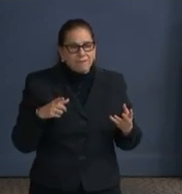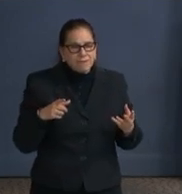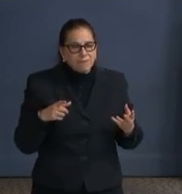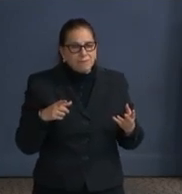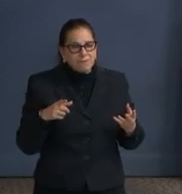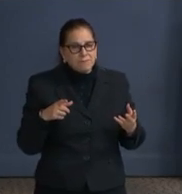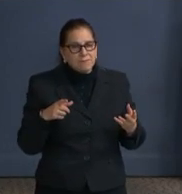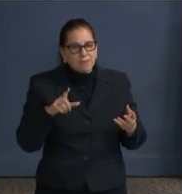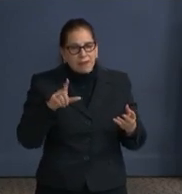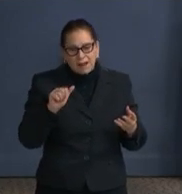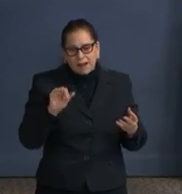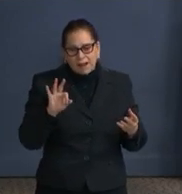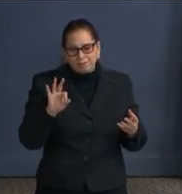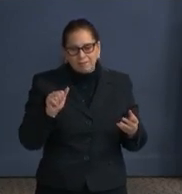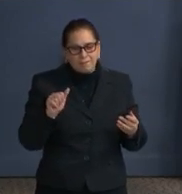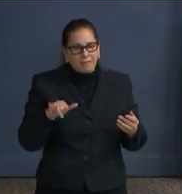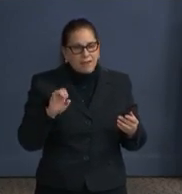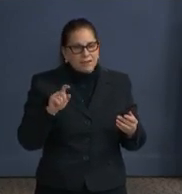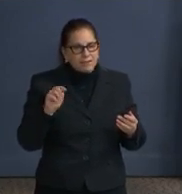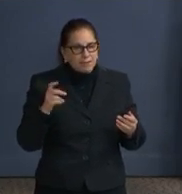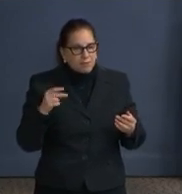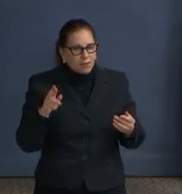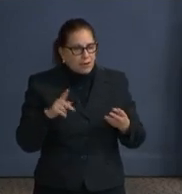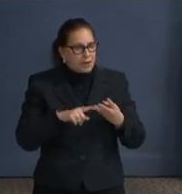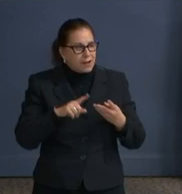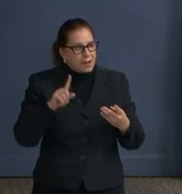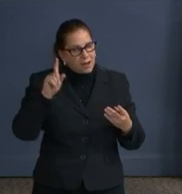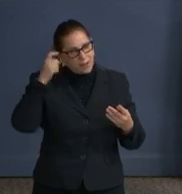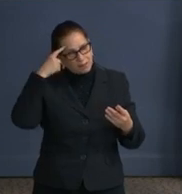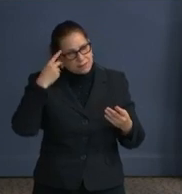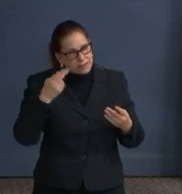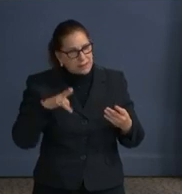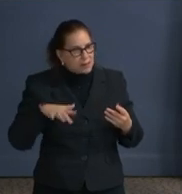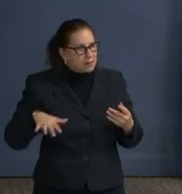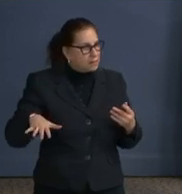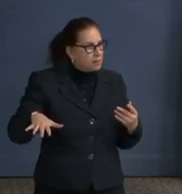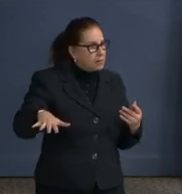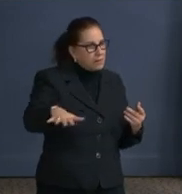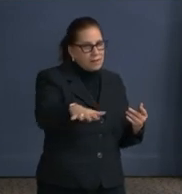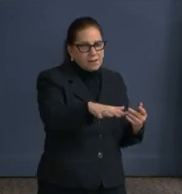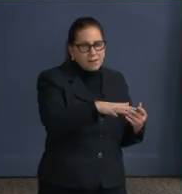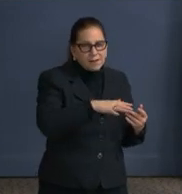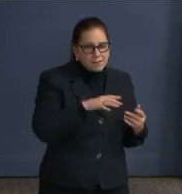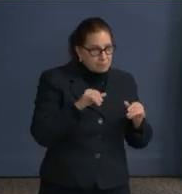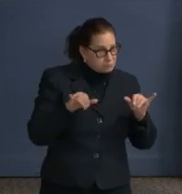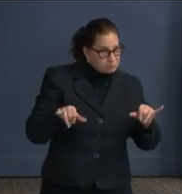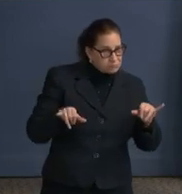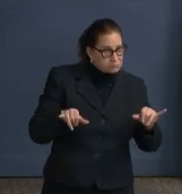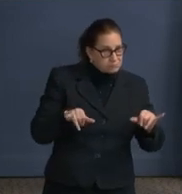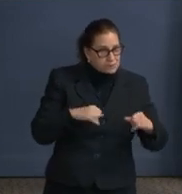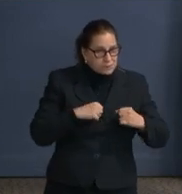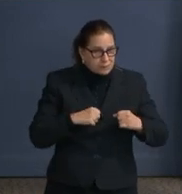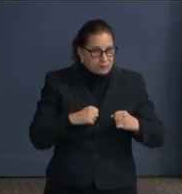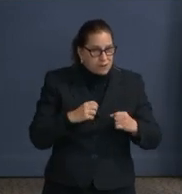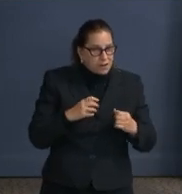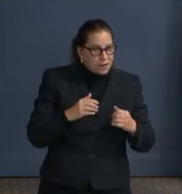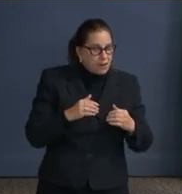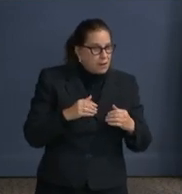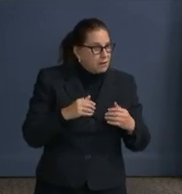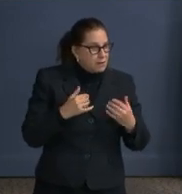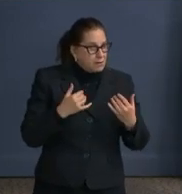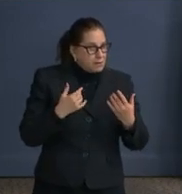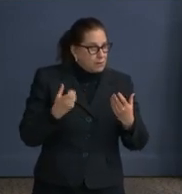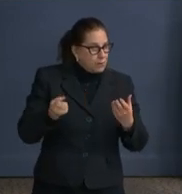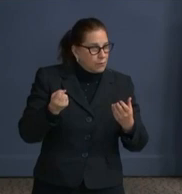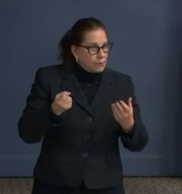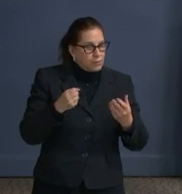up on Capitol Hill. And I know that they're looking at that right now and trying to determine what's the adequate posture to take with that, and we're in conversations with that,